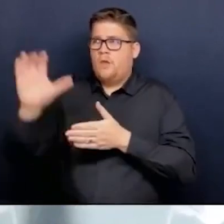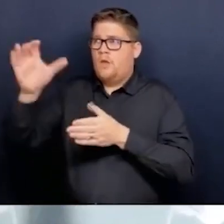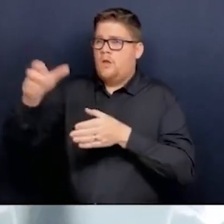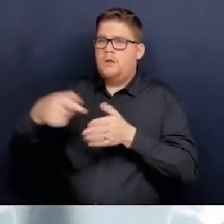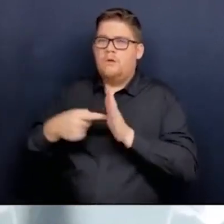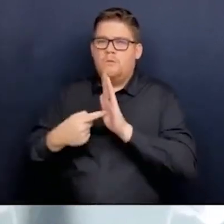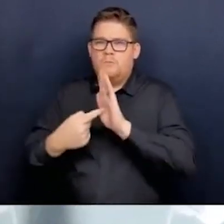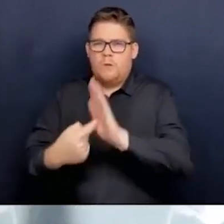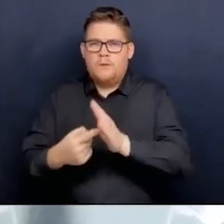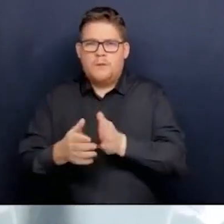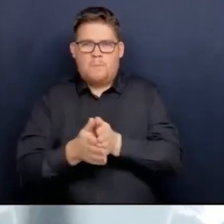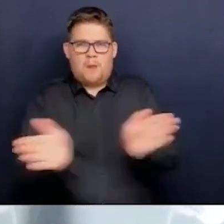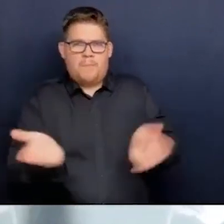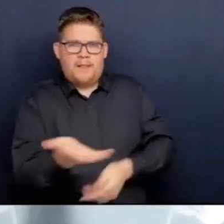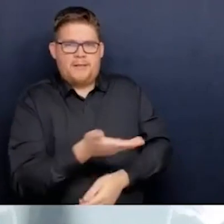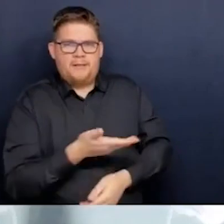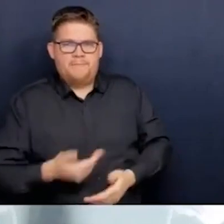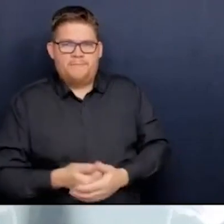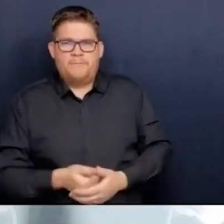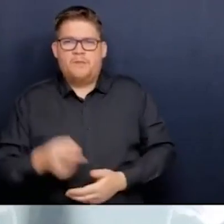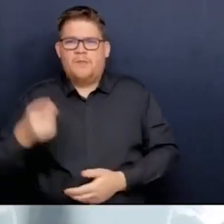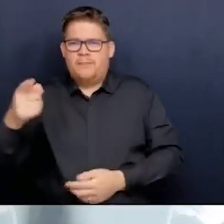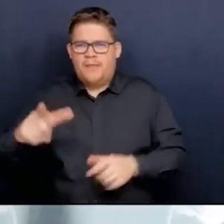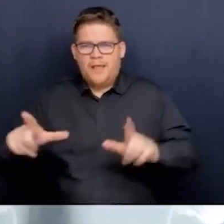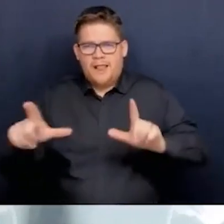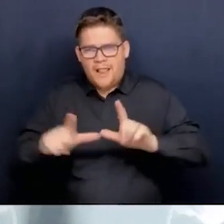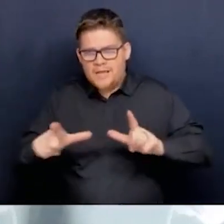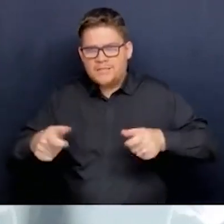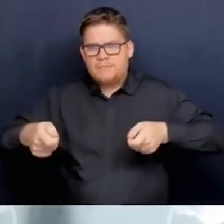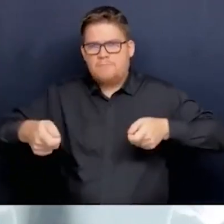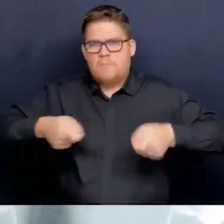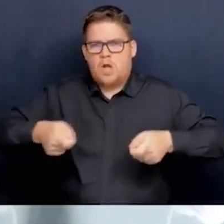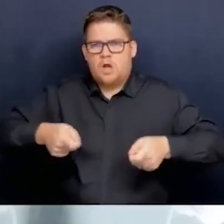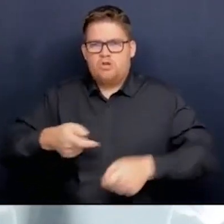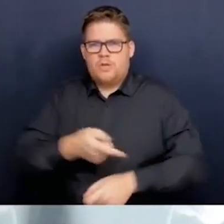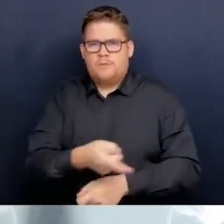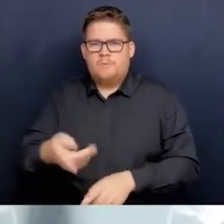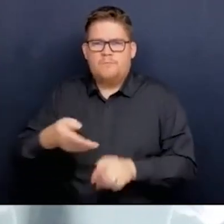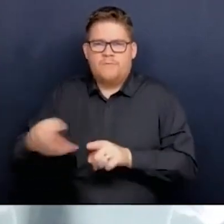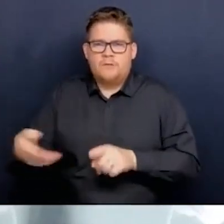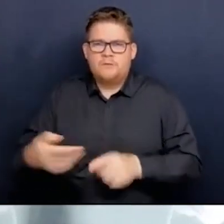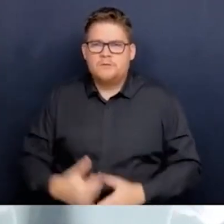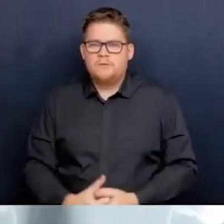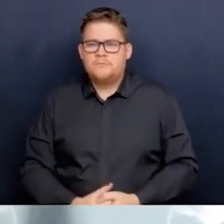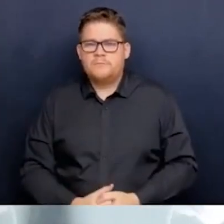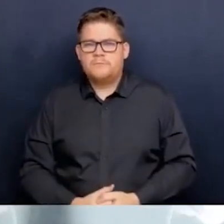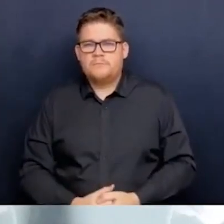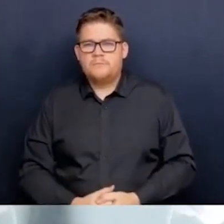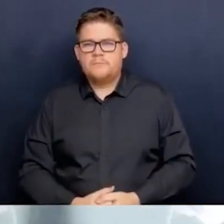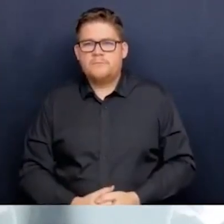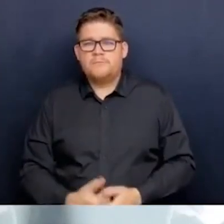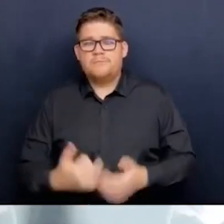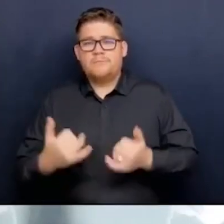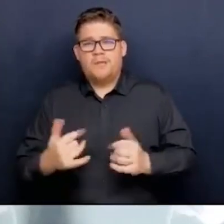overwhelmingly supported in our consultation was to move to a merit-based system, where you have the superintendent